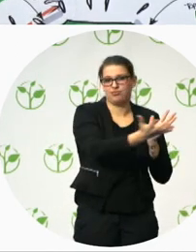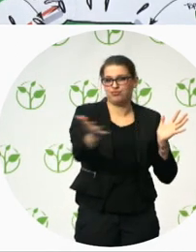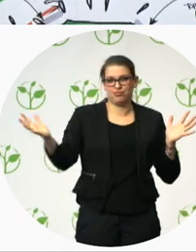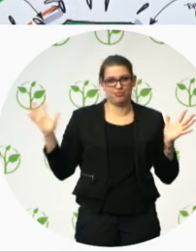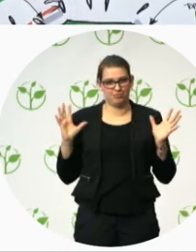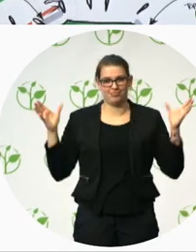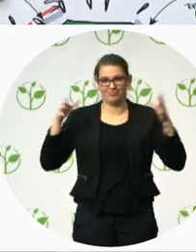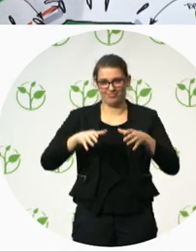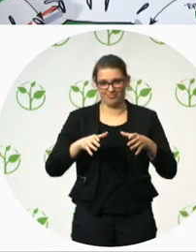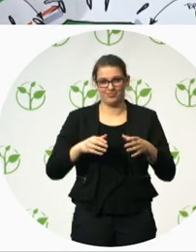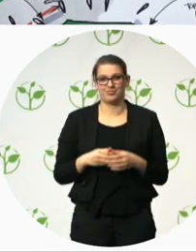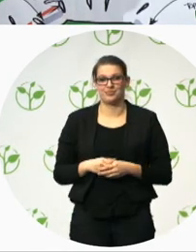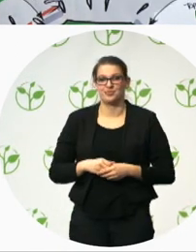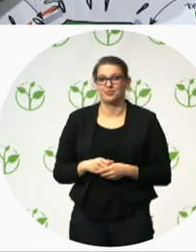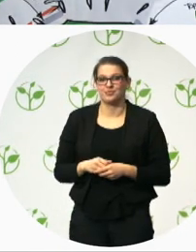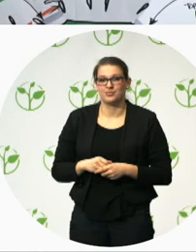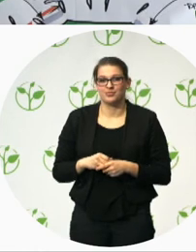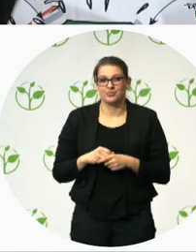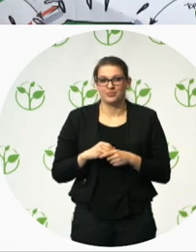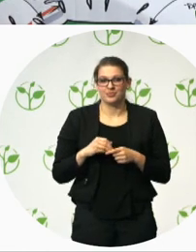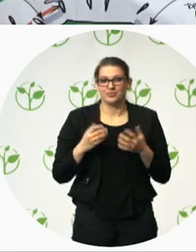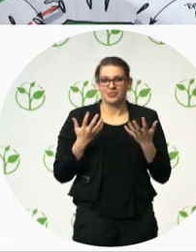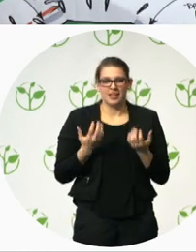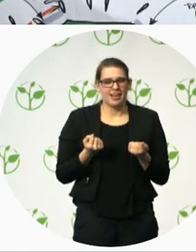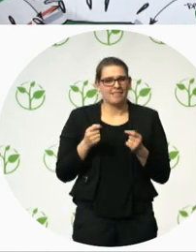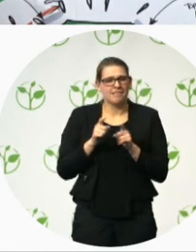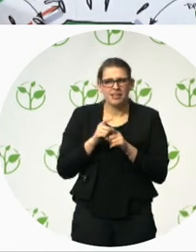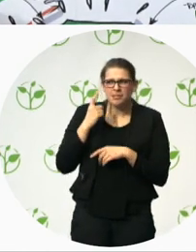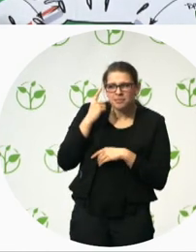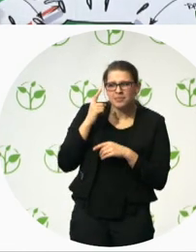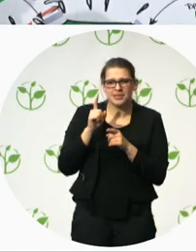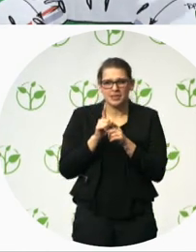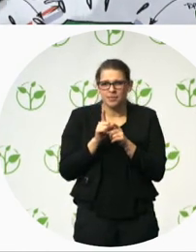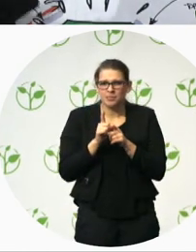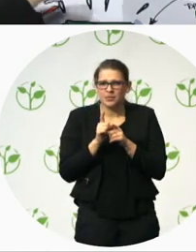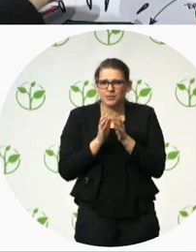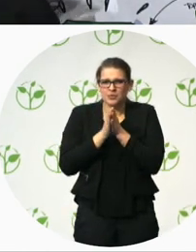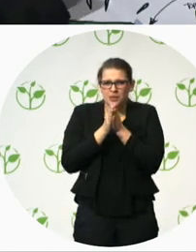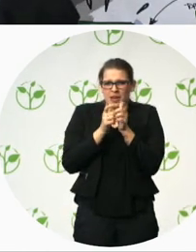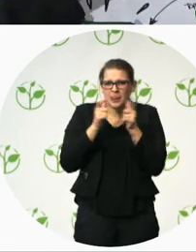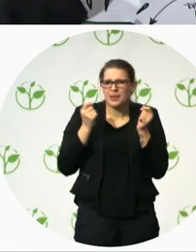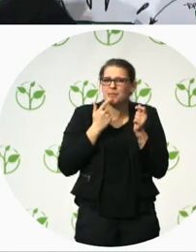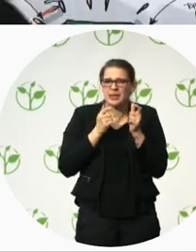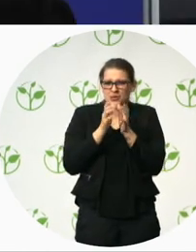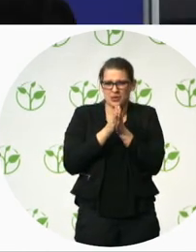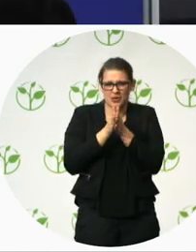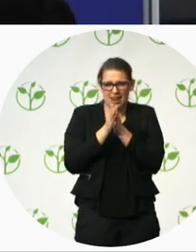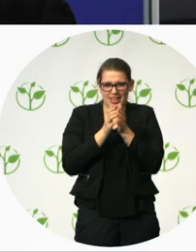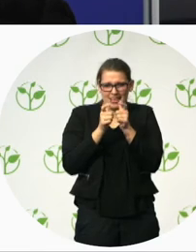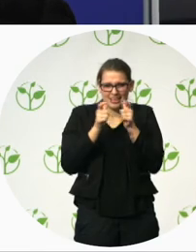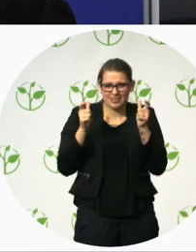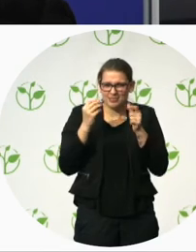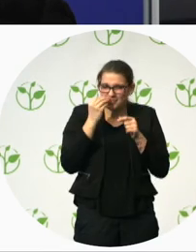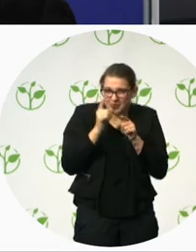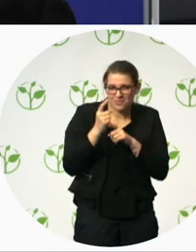it. Um, where people with all kinds of disabilities are not only to be customers, but